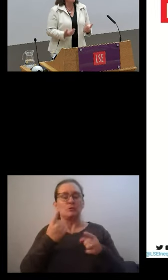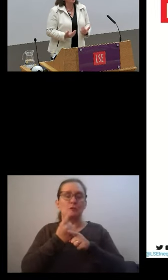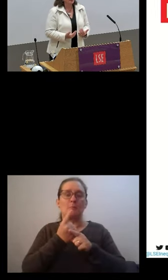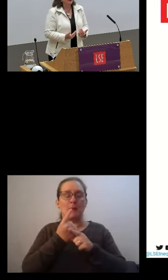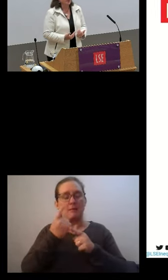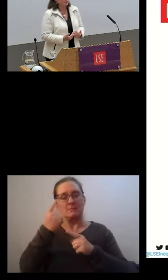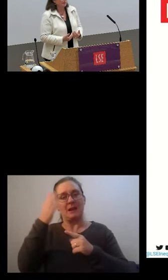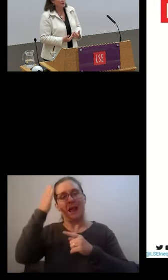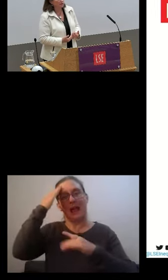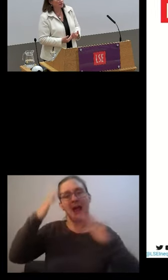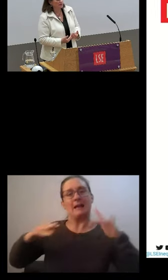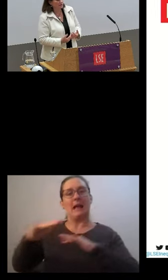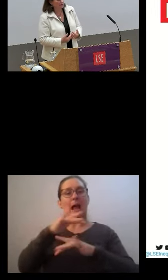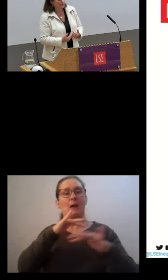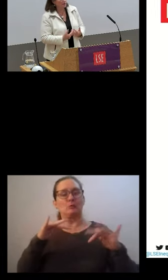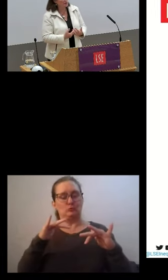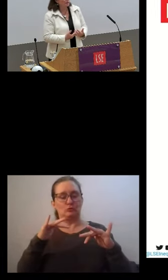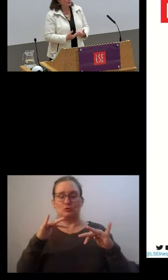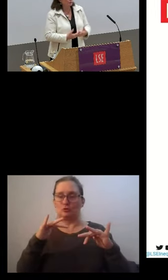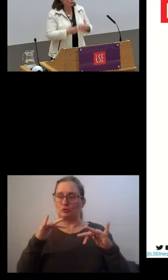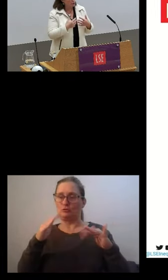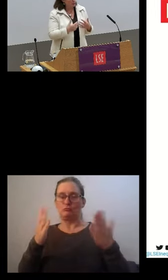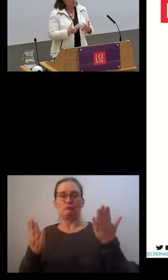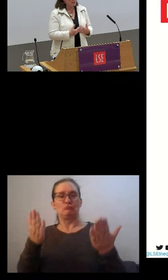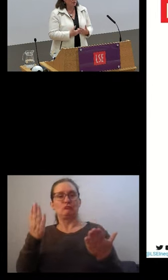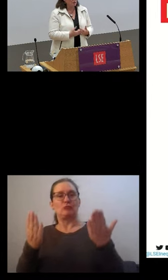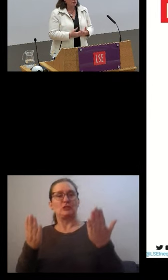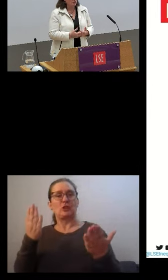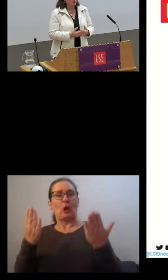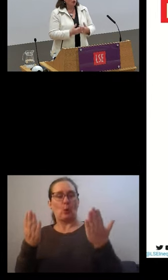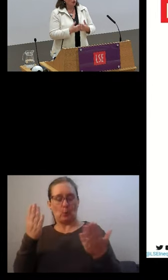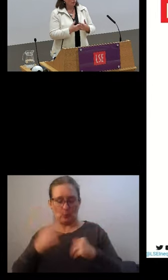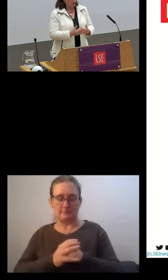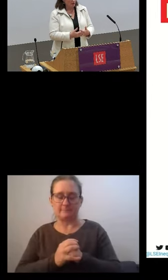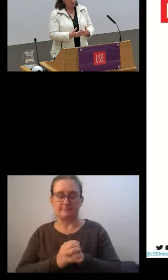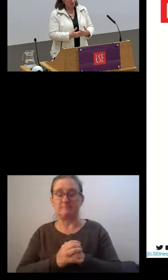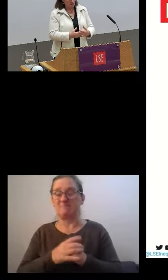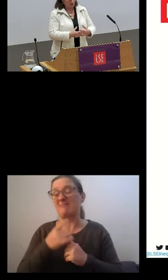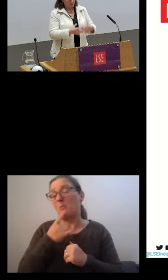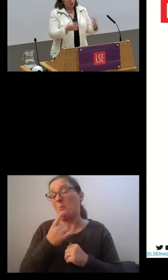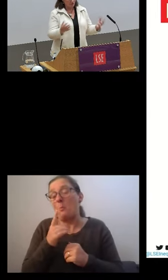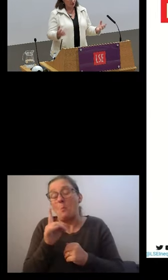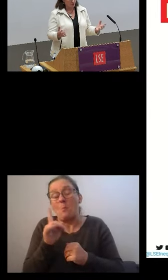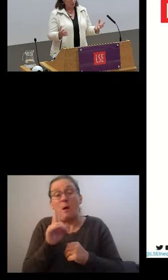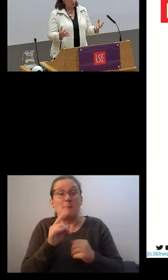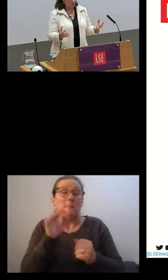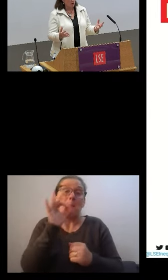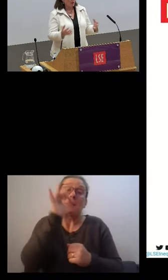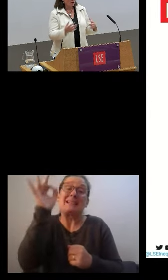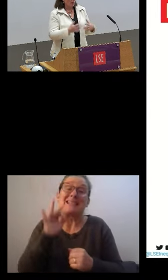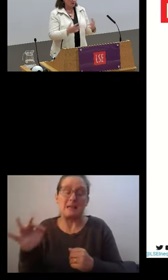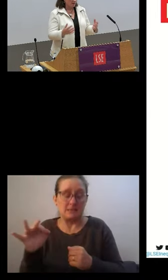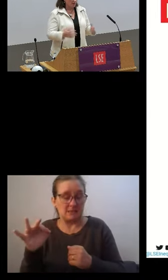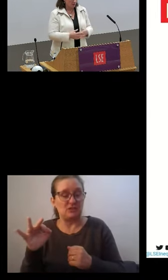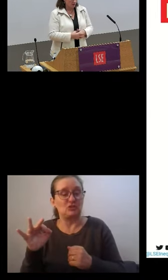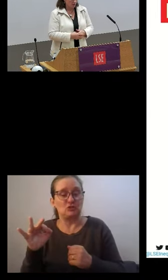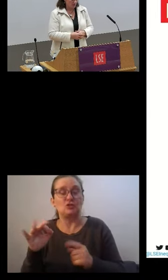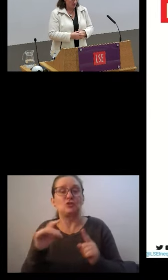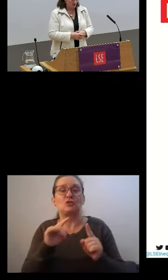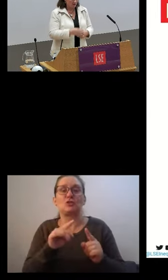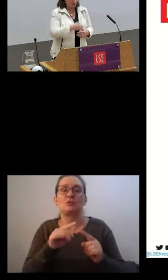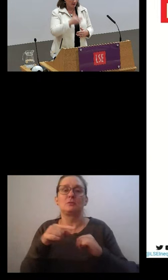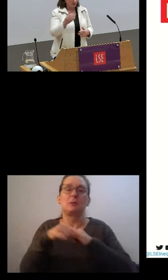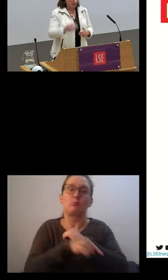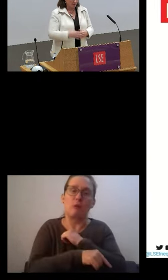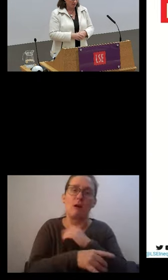most intuitive measure. It gives us an idea of what percentage of workers is deprived overall and how